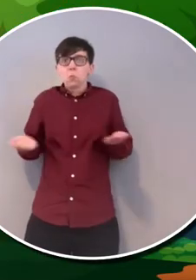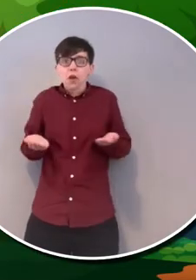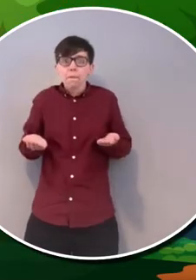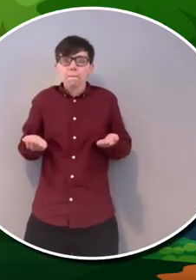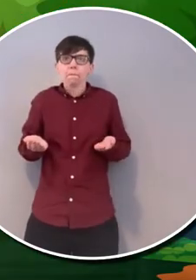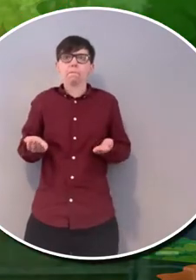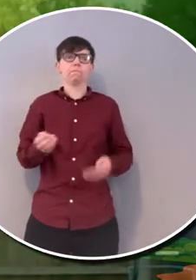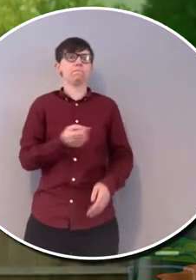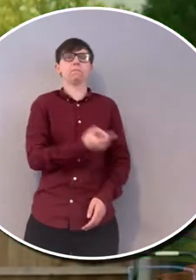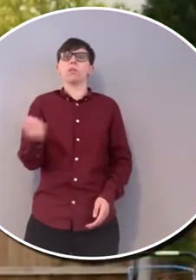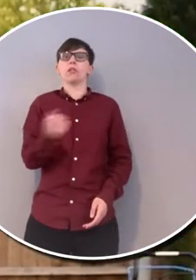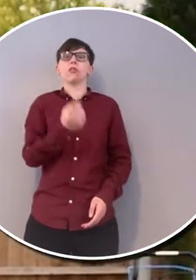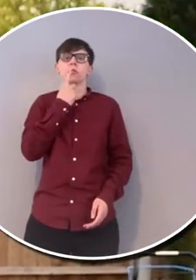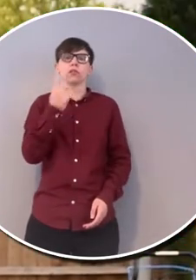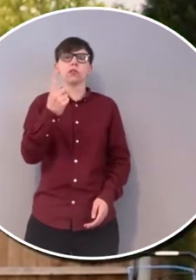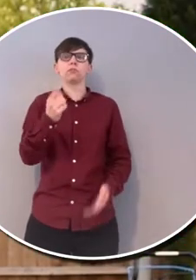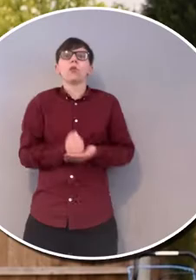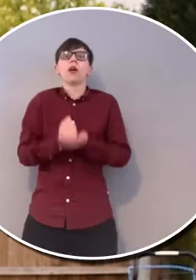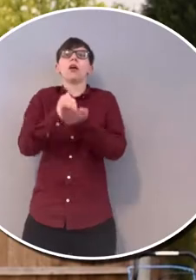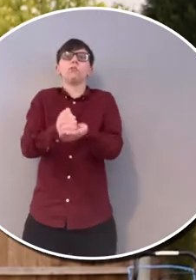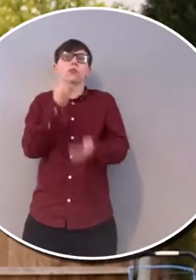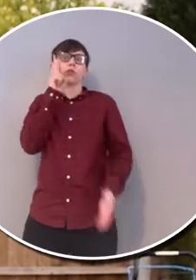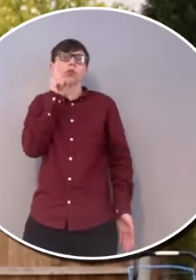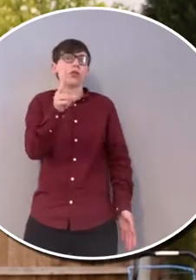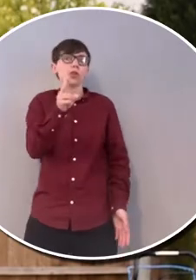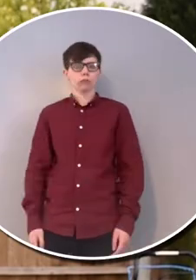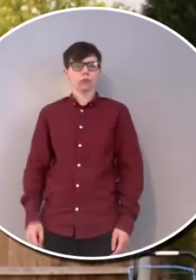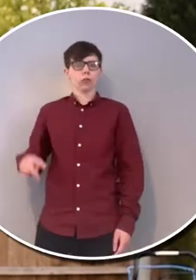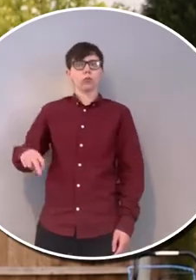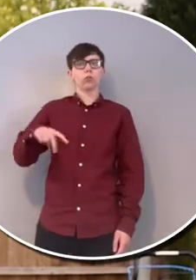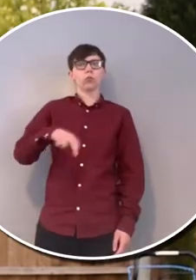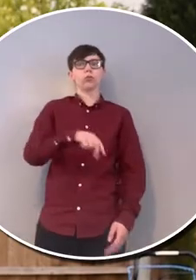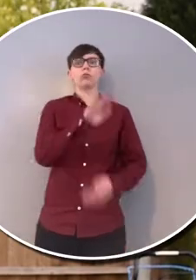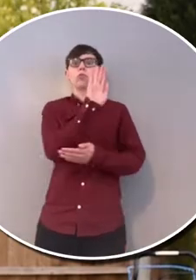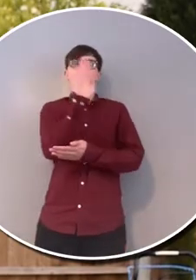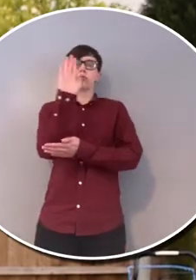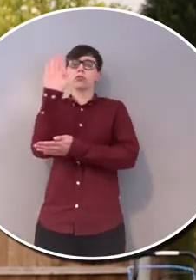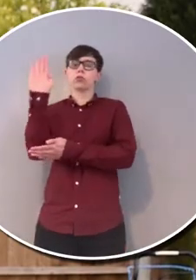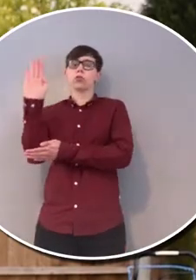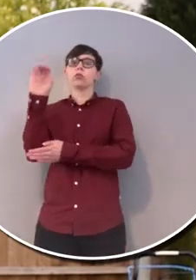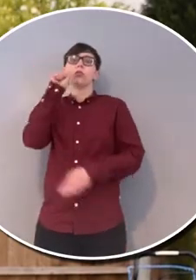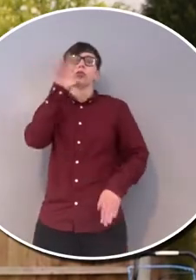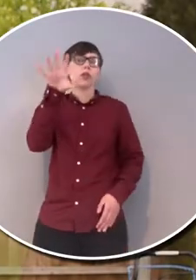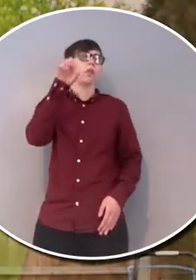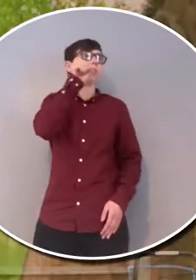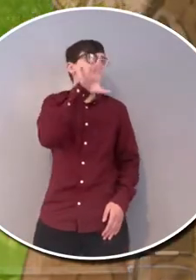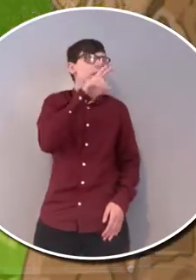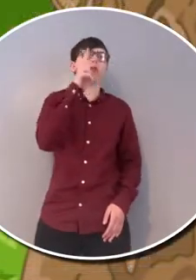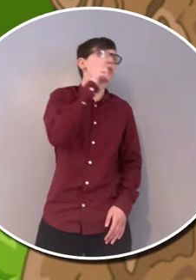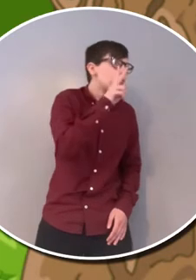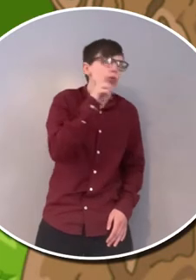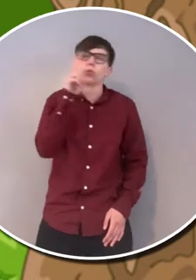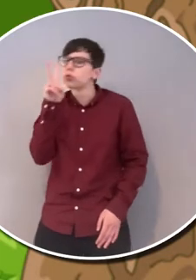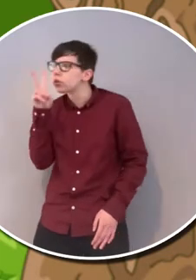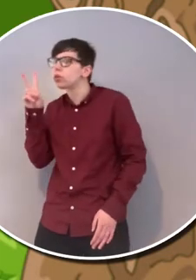help you to look for him. So they carried on through the woods. They were calling and looking, and then they